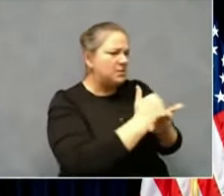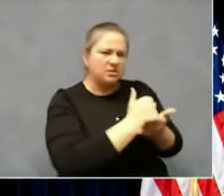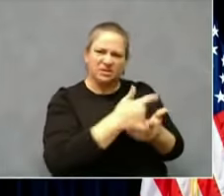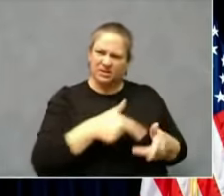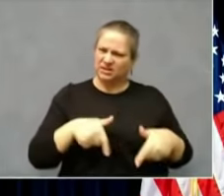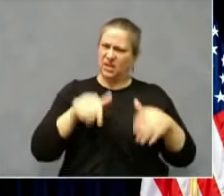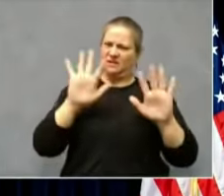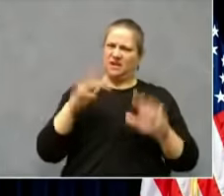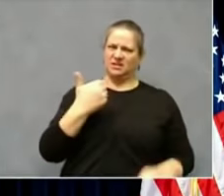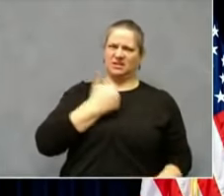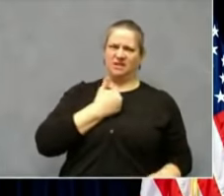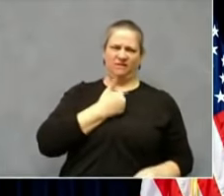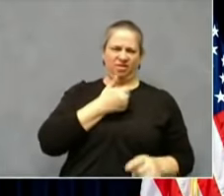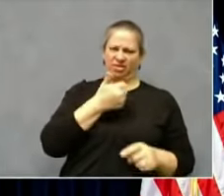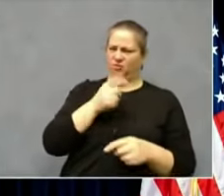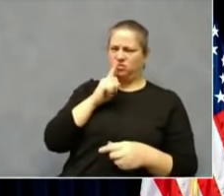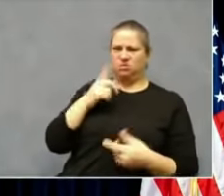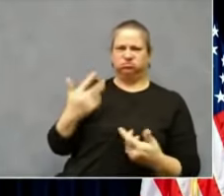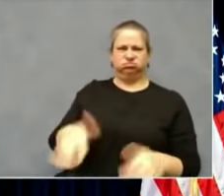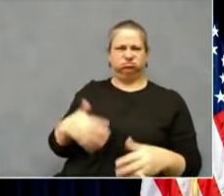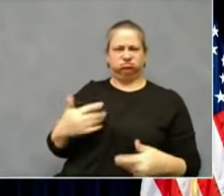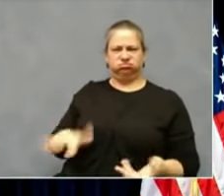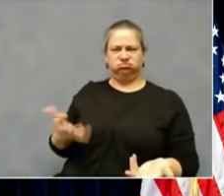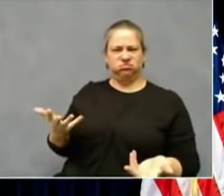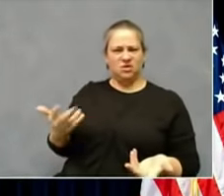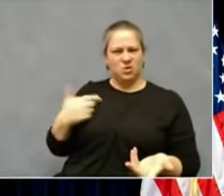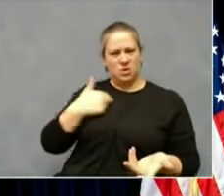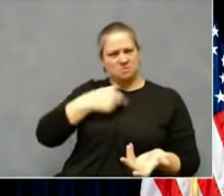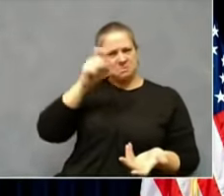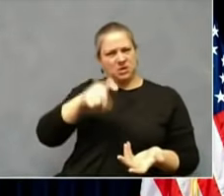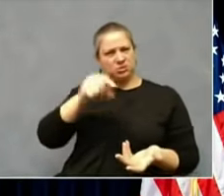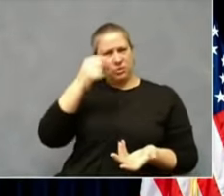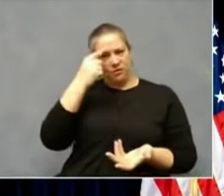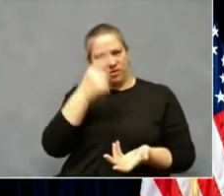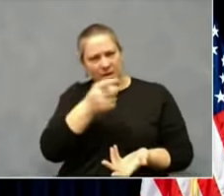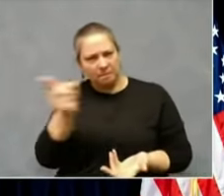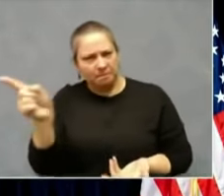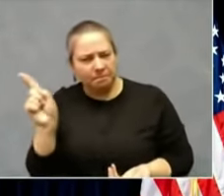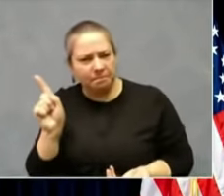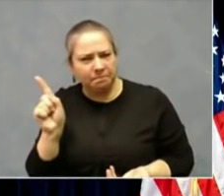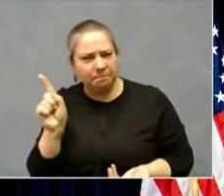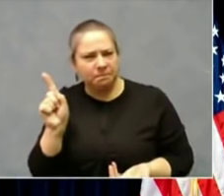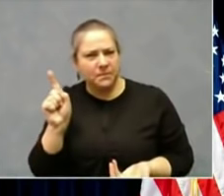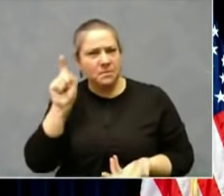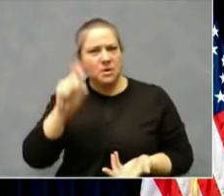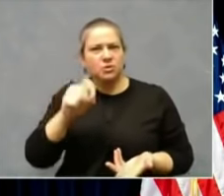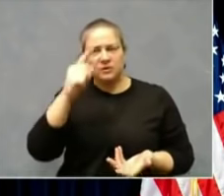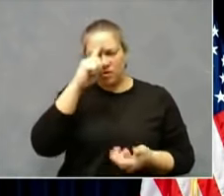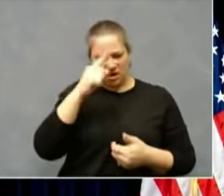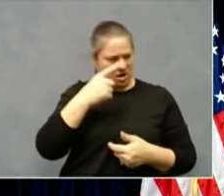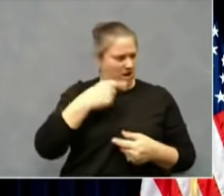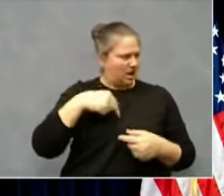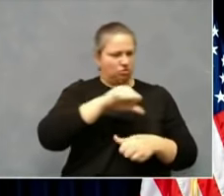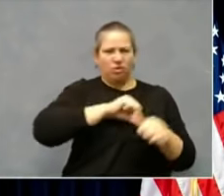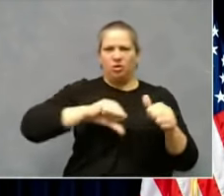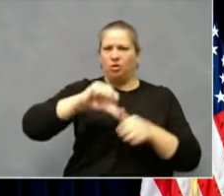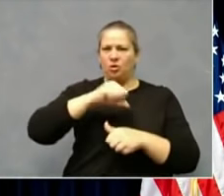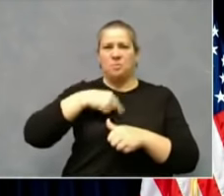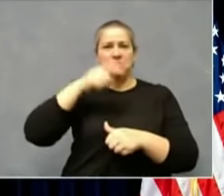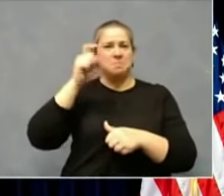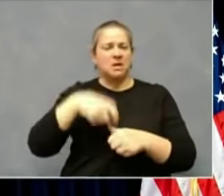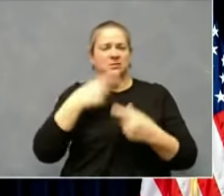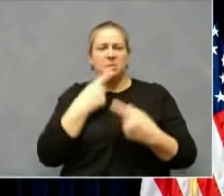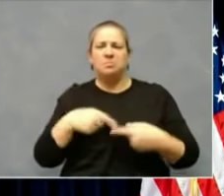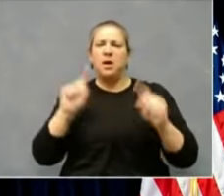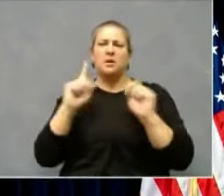for them and for each other? Make sure we can all get through this and get through it together. We are